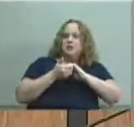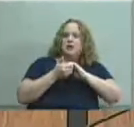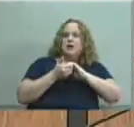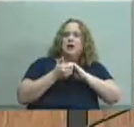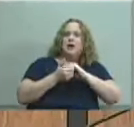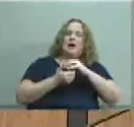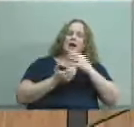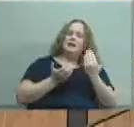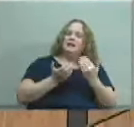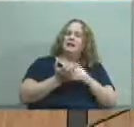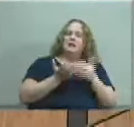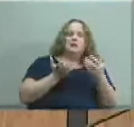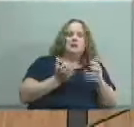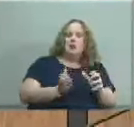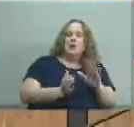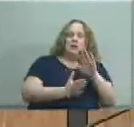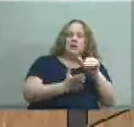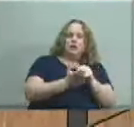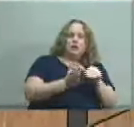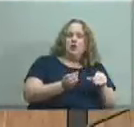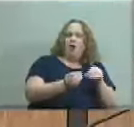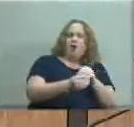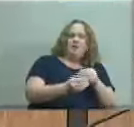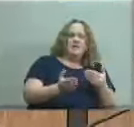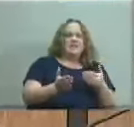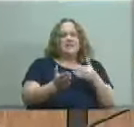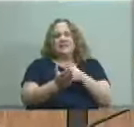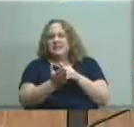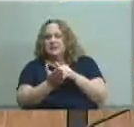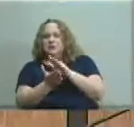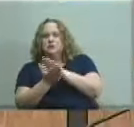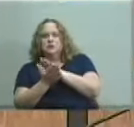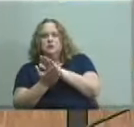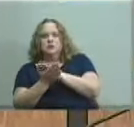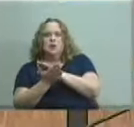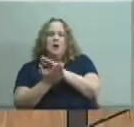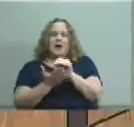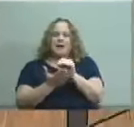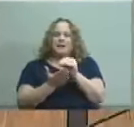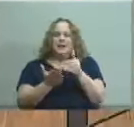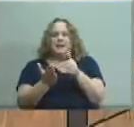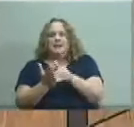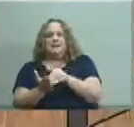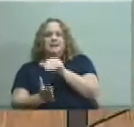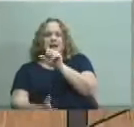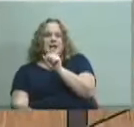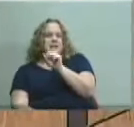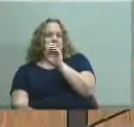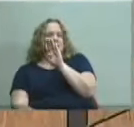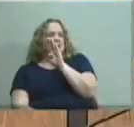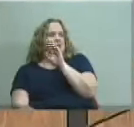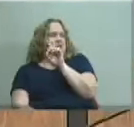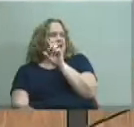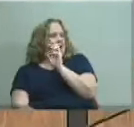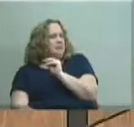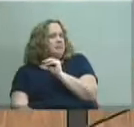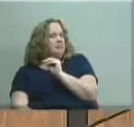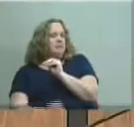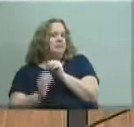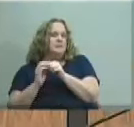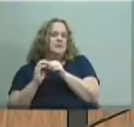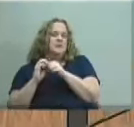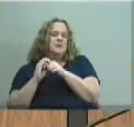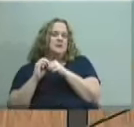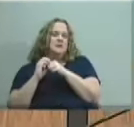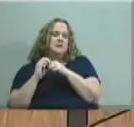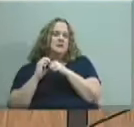against the um you know against the schools and the sbdm kind of dynamic um i know certainly the greater louisville